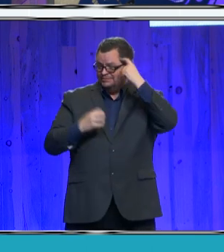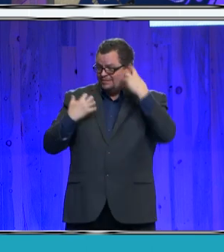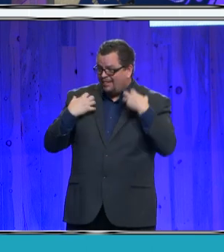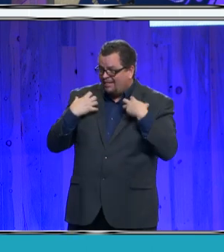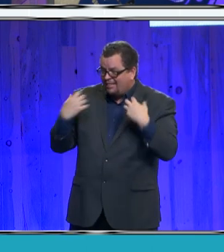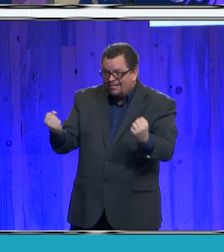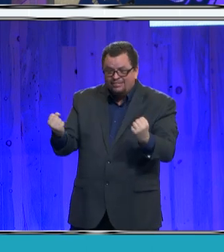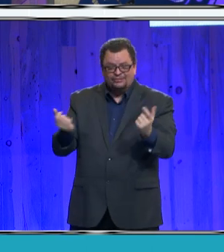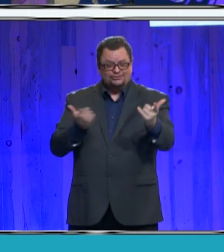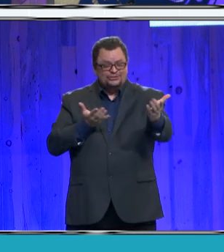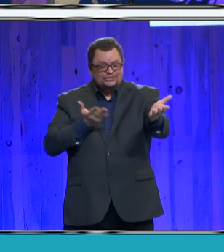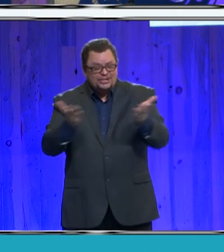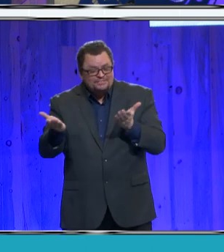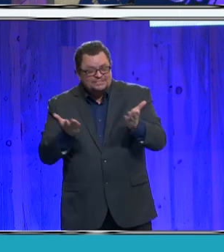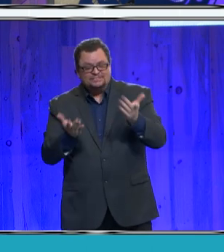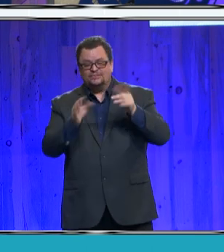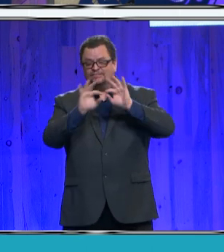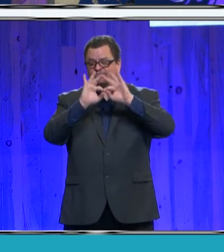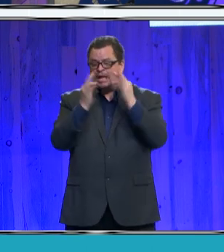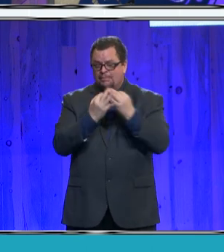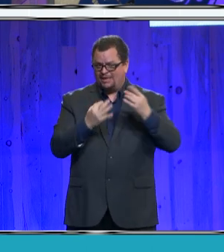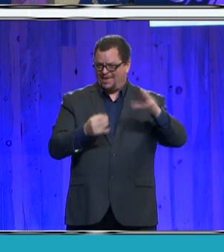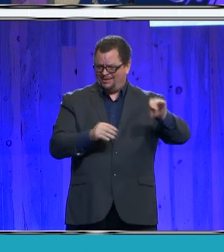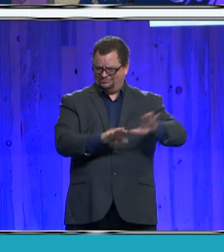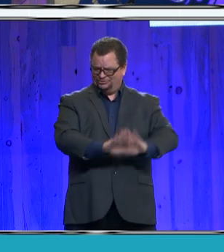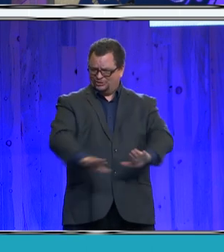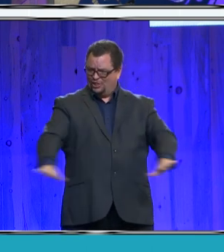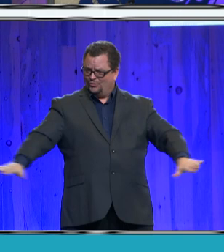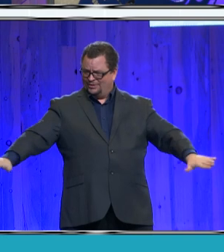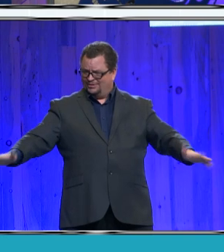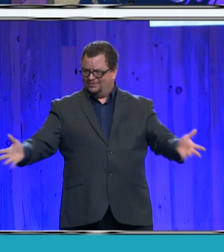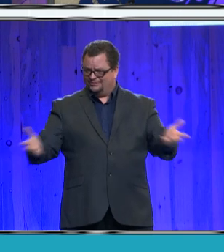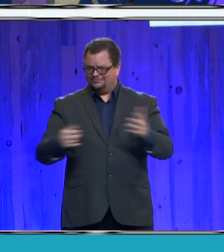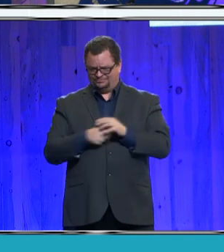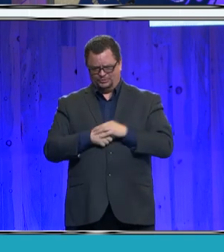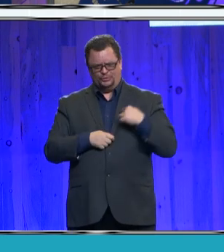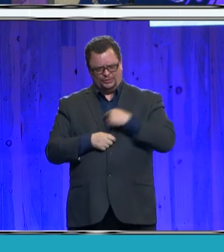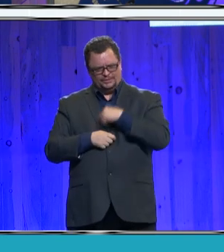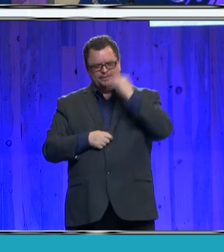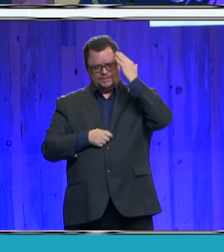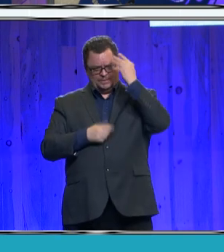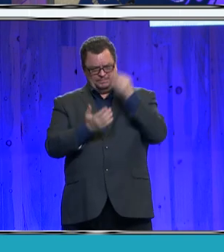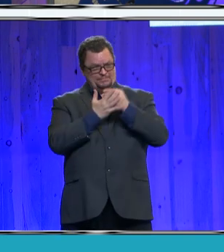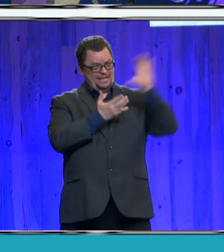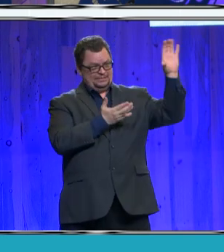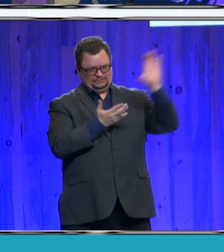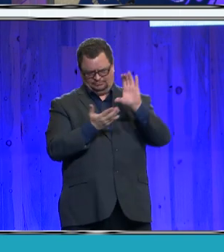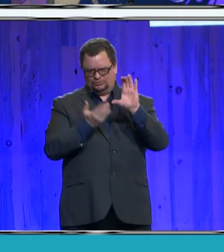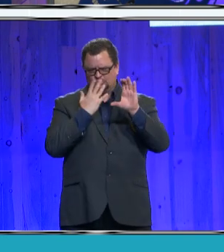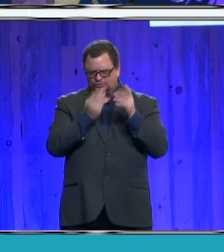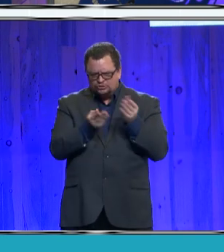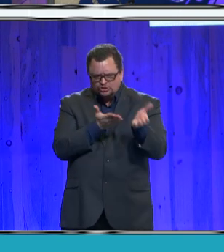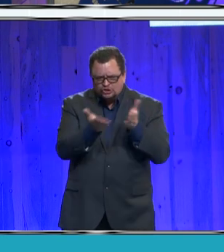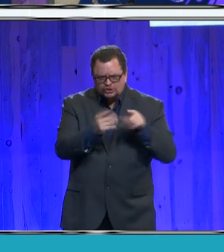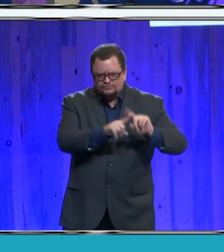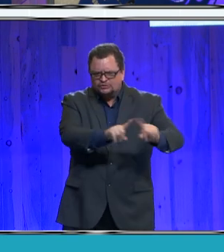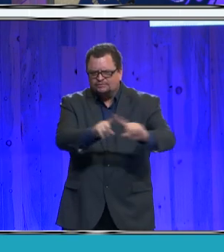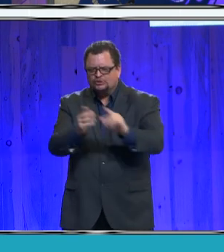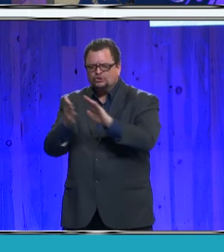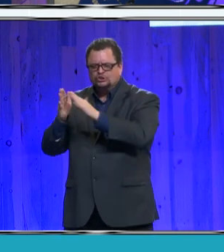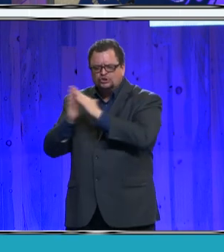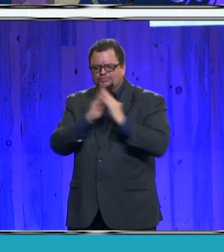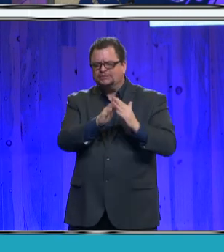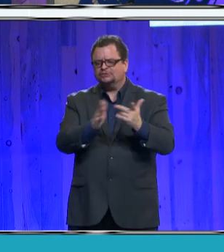youth. You can rest assured these funds will serve our citizens, communities, and support COVID and economic recovery.